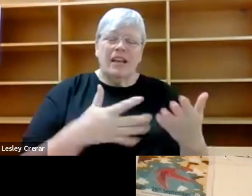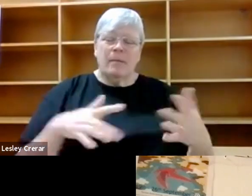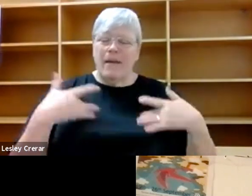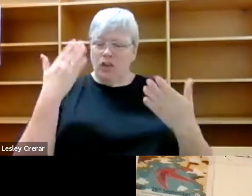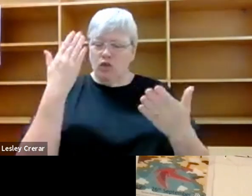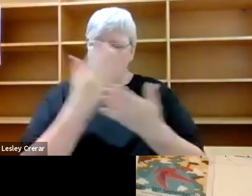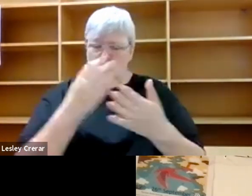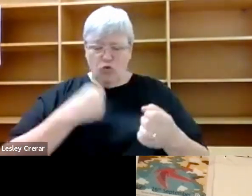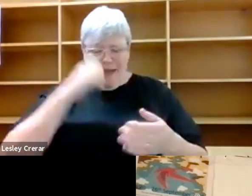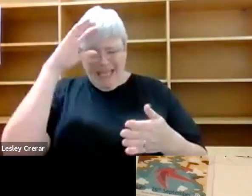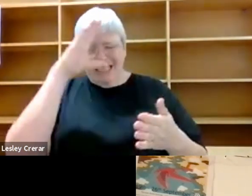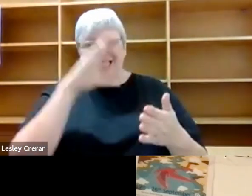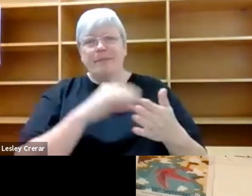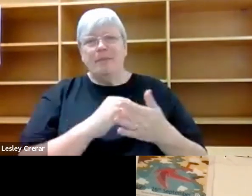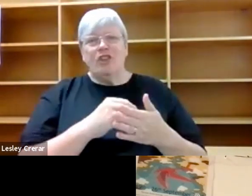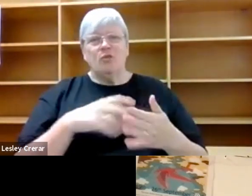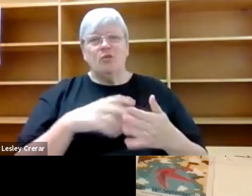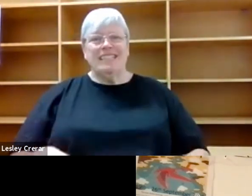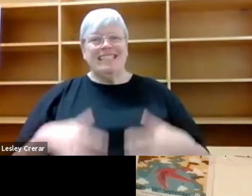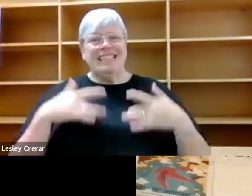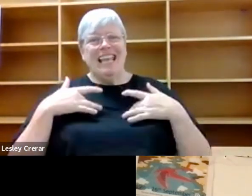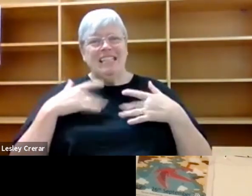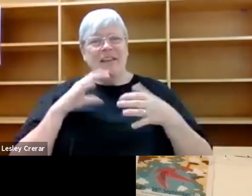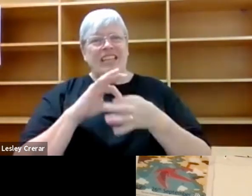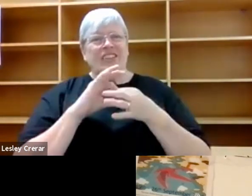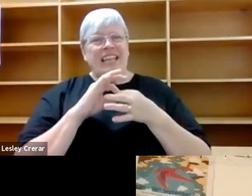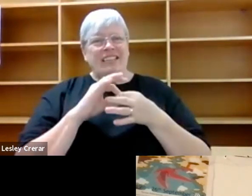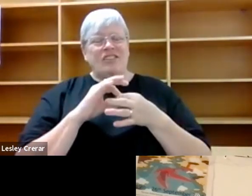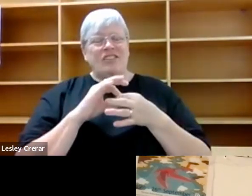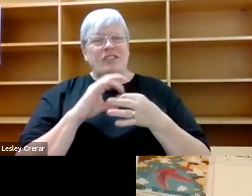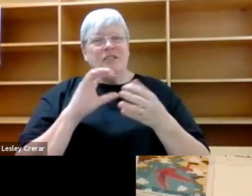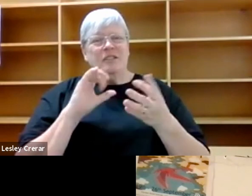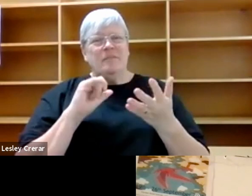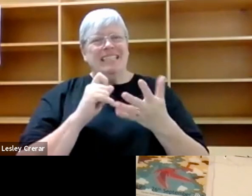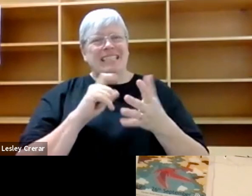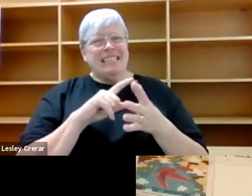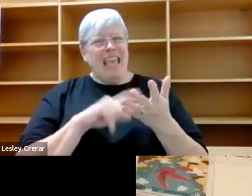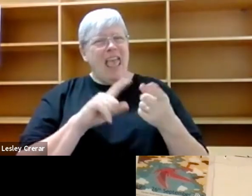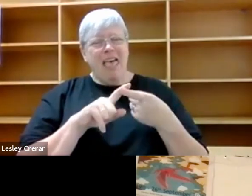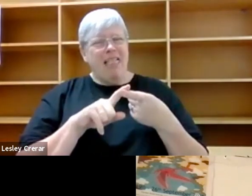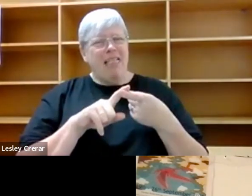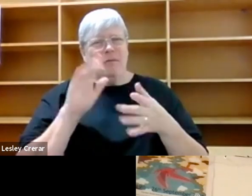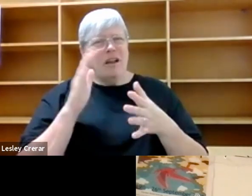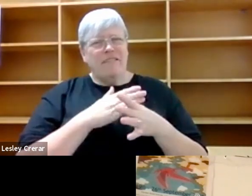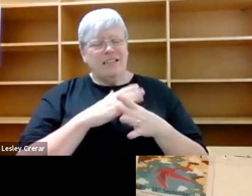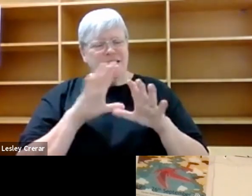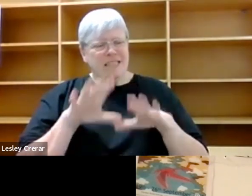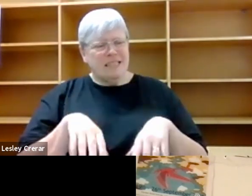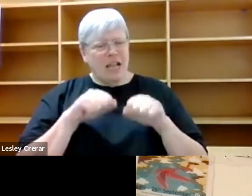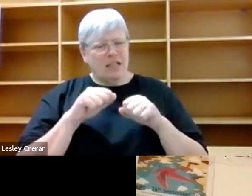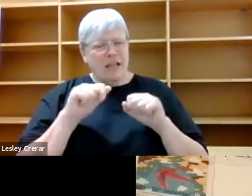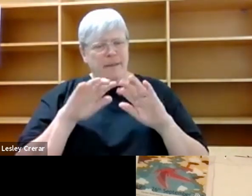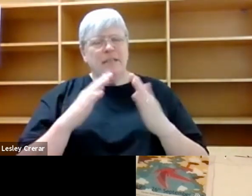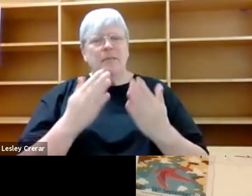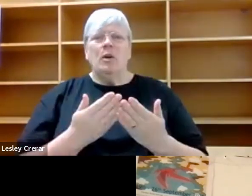interconnectedness. And I guess of scale is the best way to put it because when I first sat down to write this book, I wrote a draft